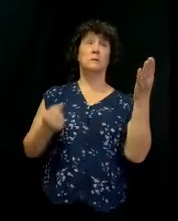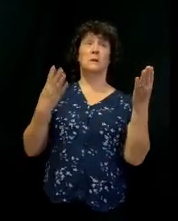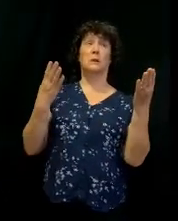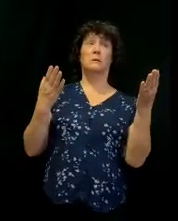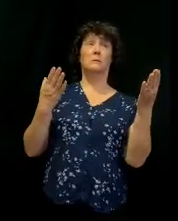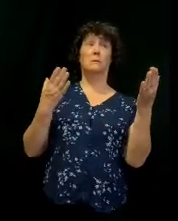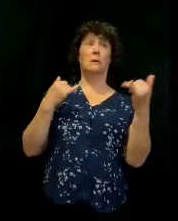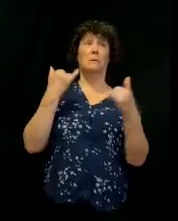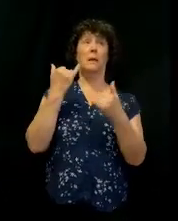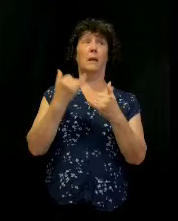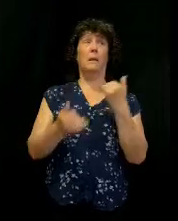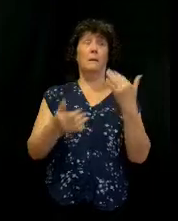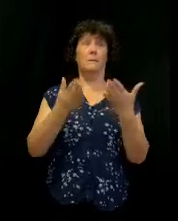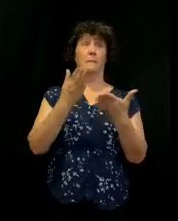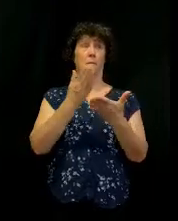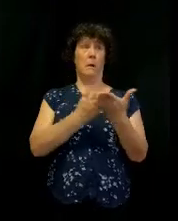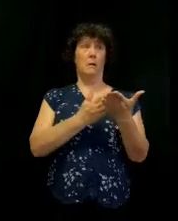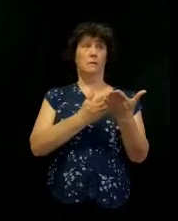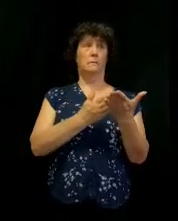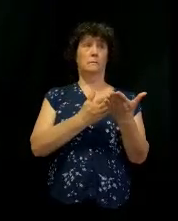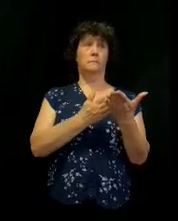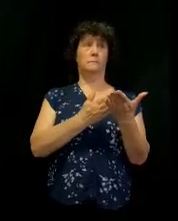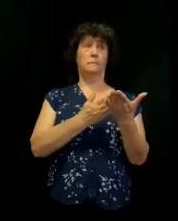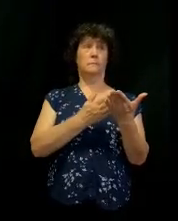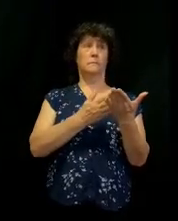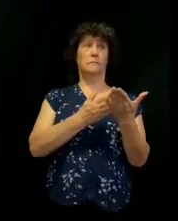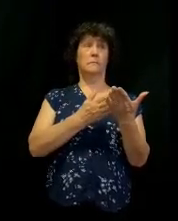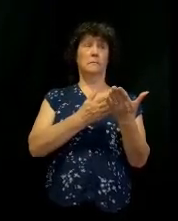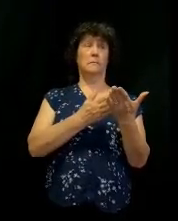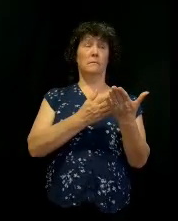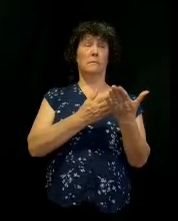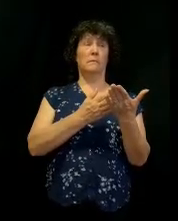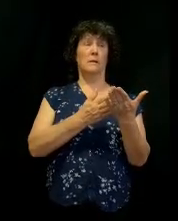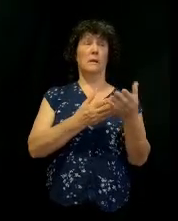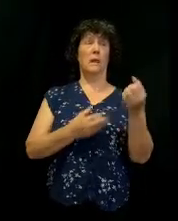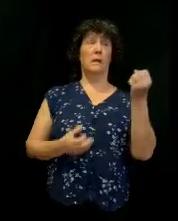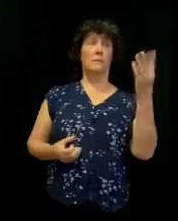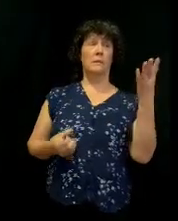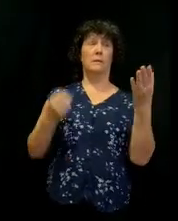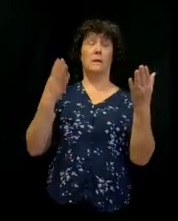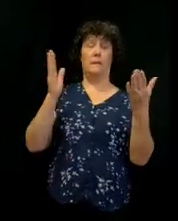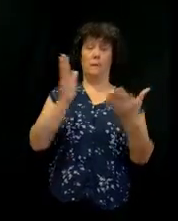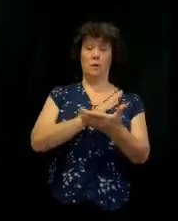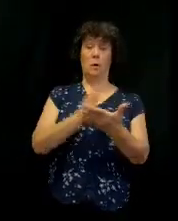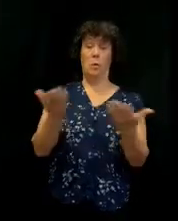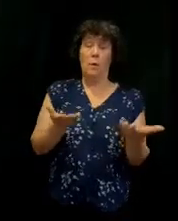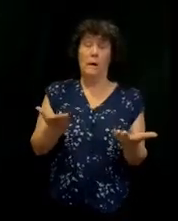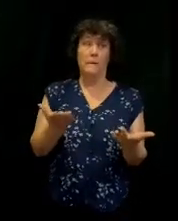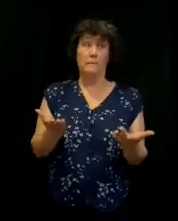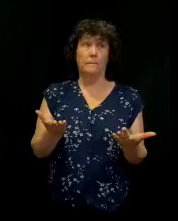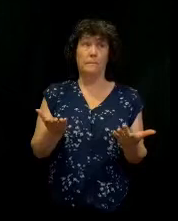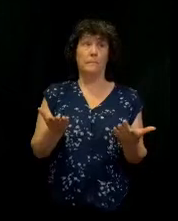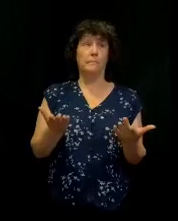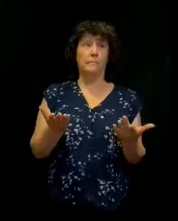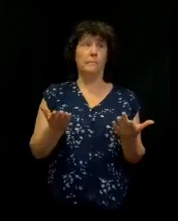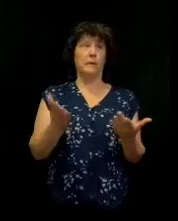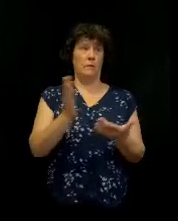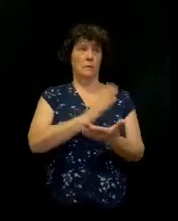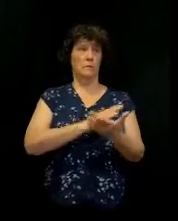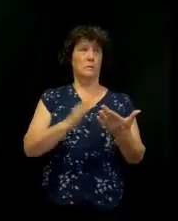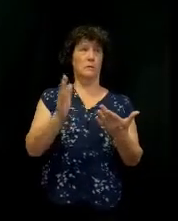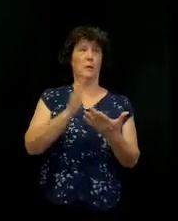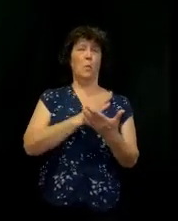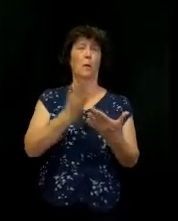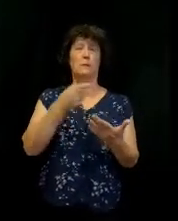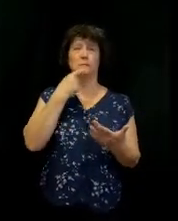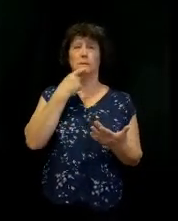And the last part of this thing, if you can put it up there, it says, for he, they were singing this. This is their song. Ready? You ready? This was their song. This is